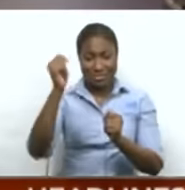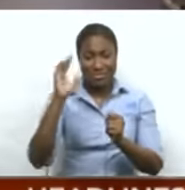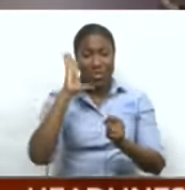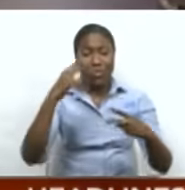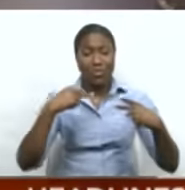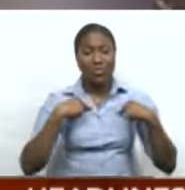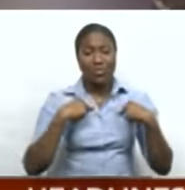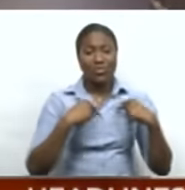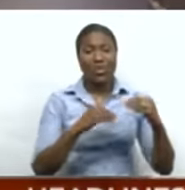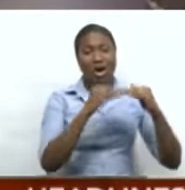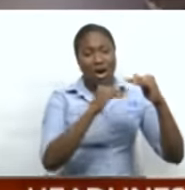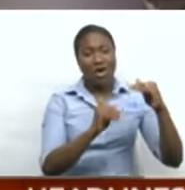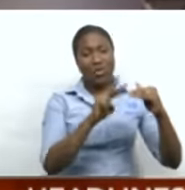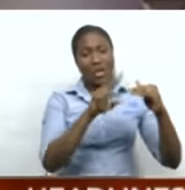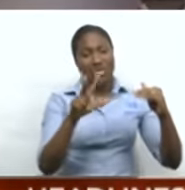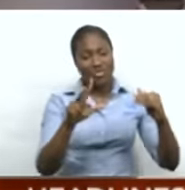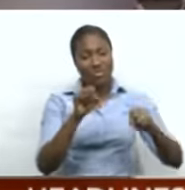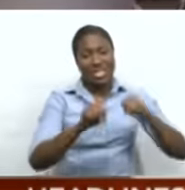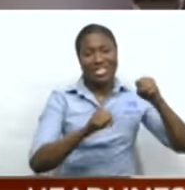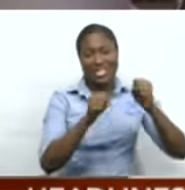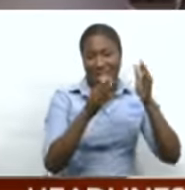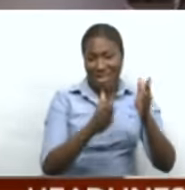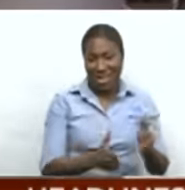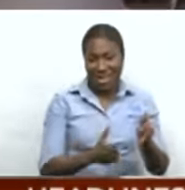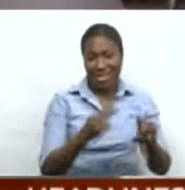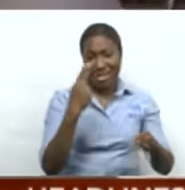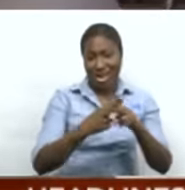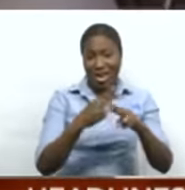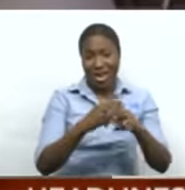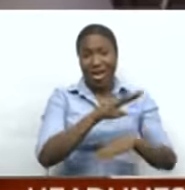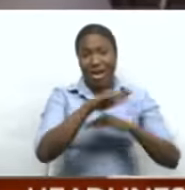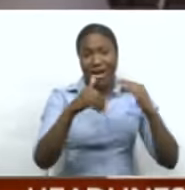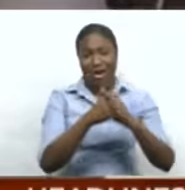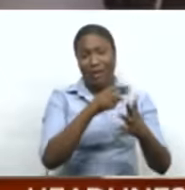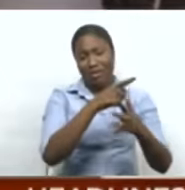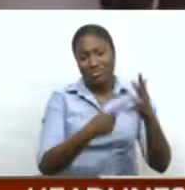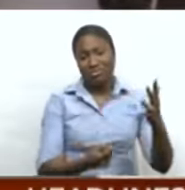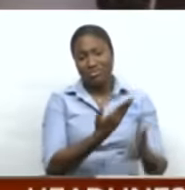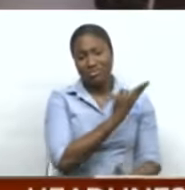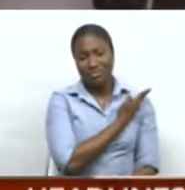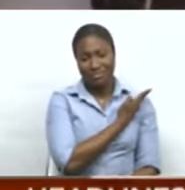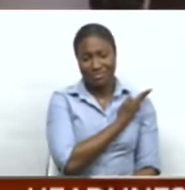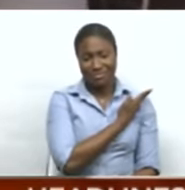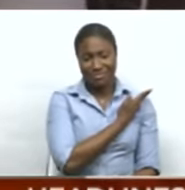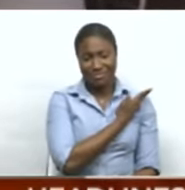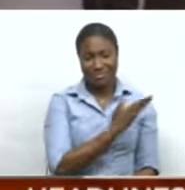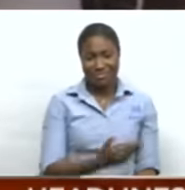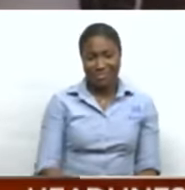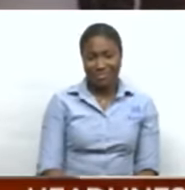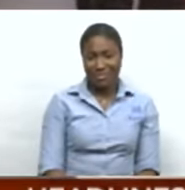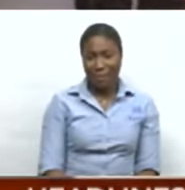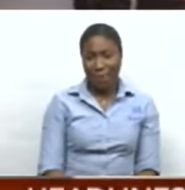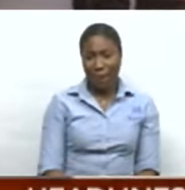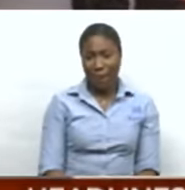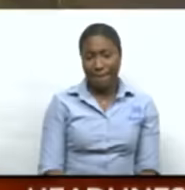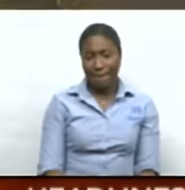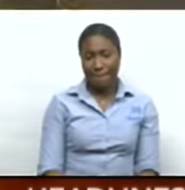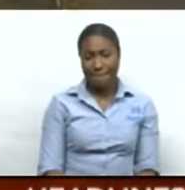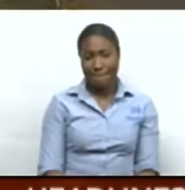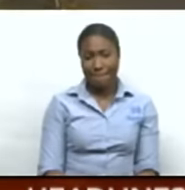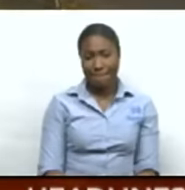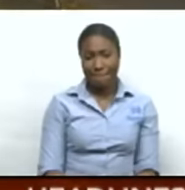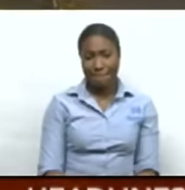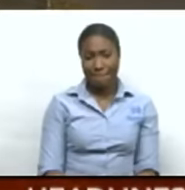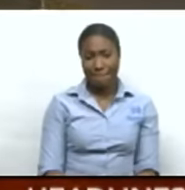by under-23 cyclists Liam Trepte, Maurice Burnett, Rondell Woods, Enrique de Cormormand and Benjamin Mooty.